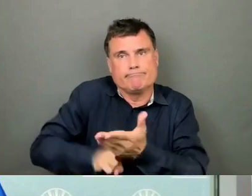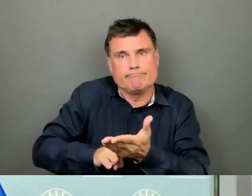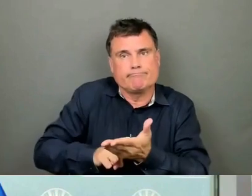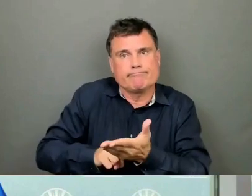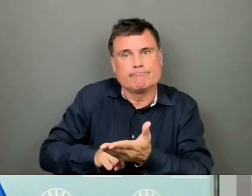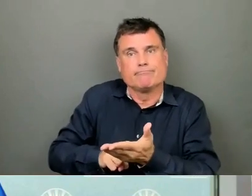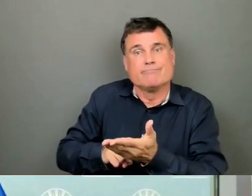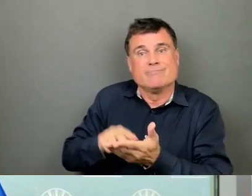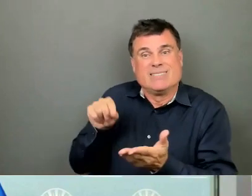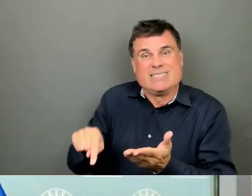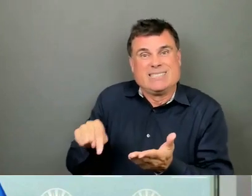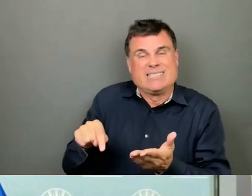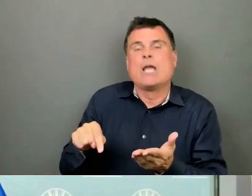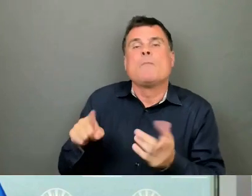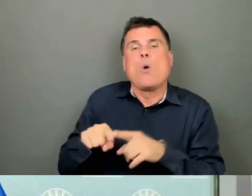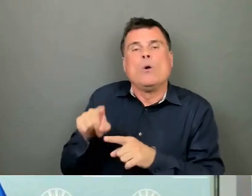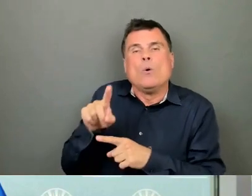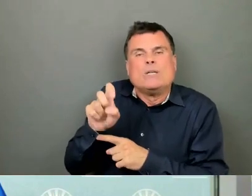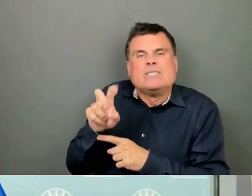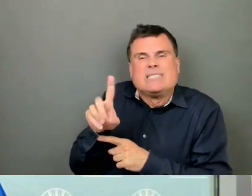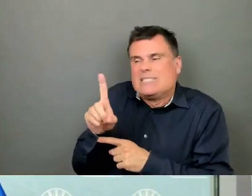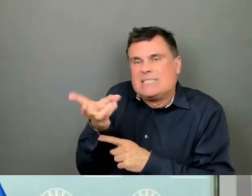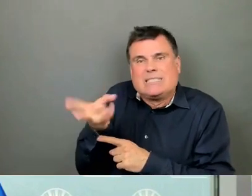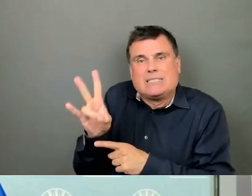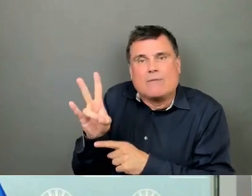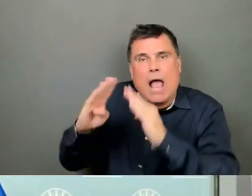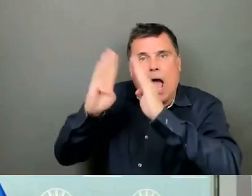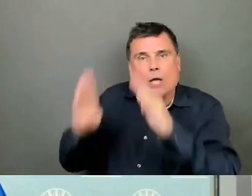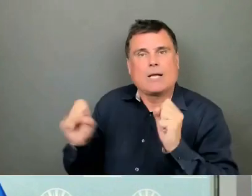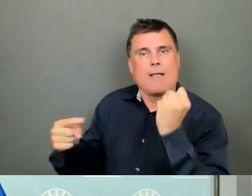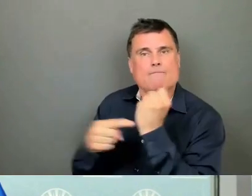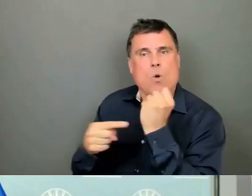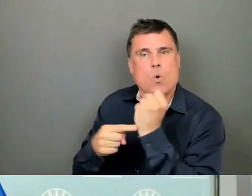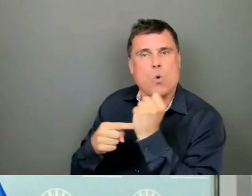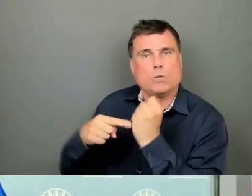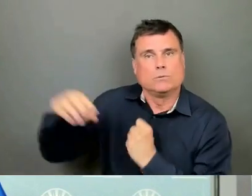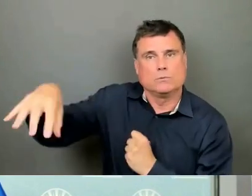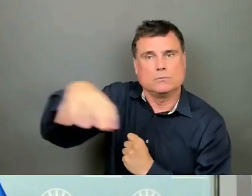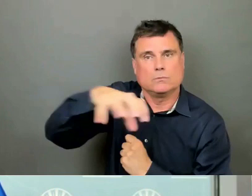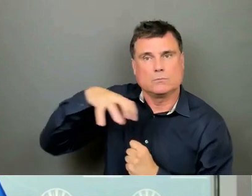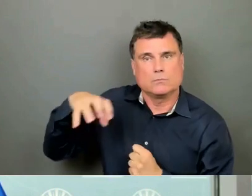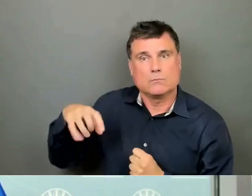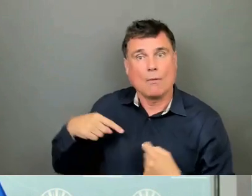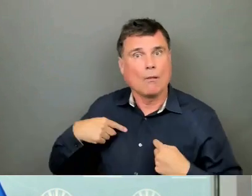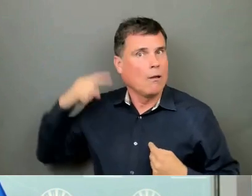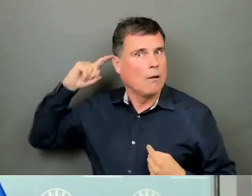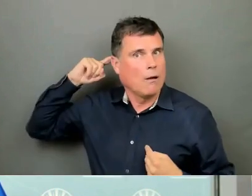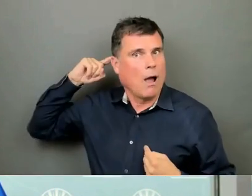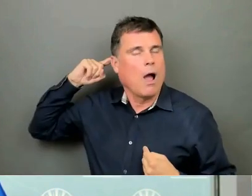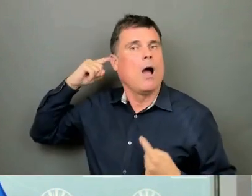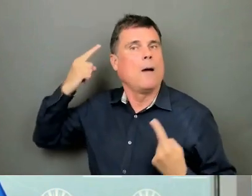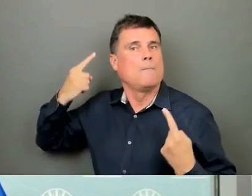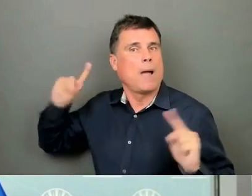Mountain built. For the first time in more than a decade, I had some hope about this project.